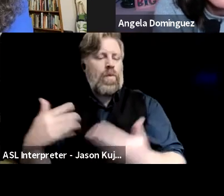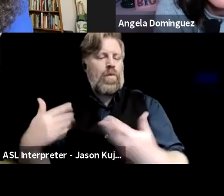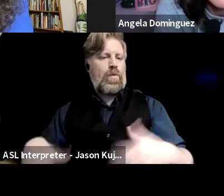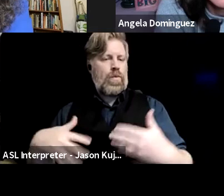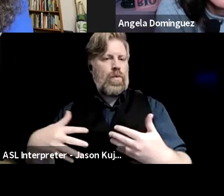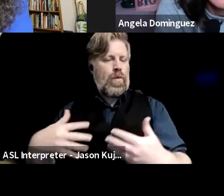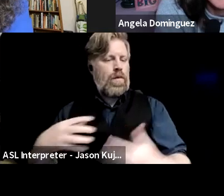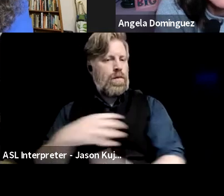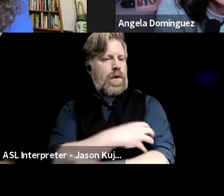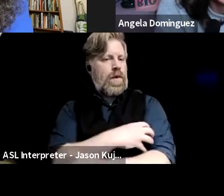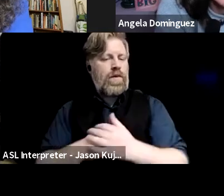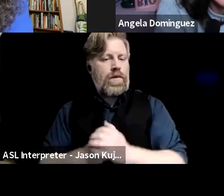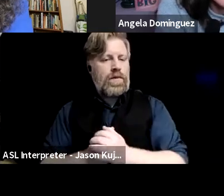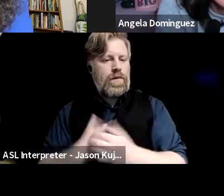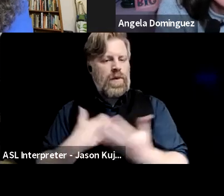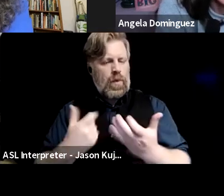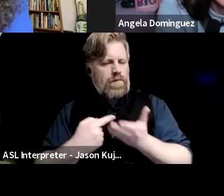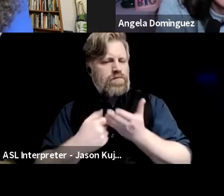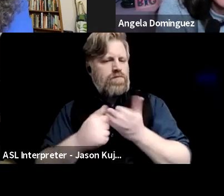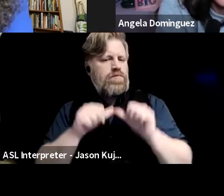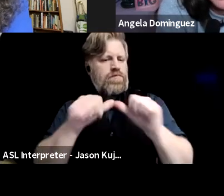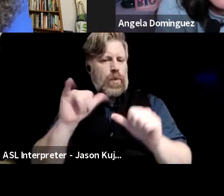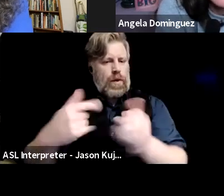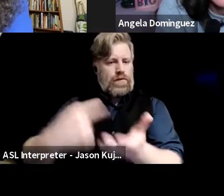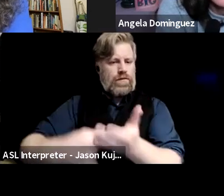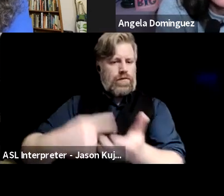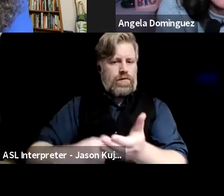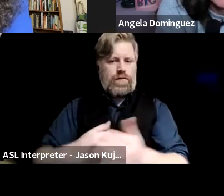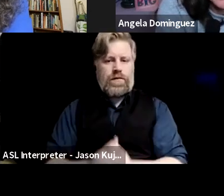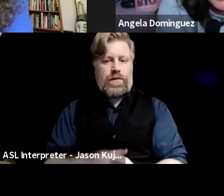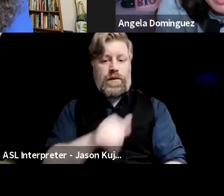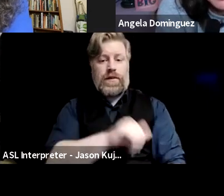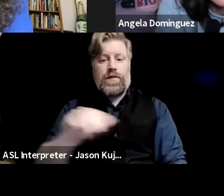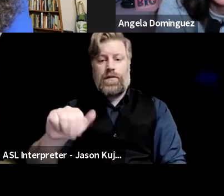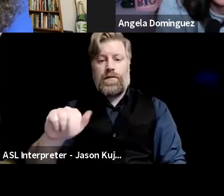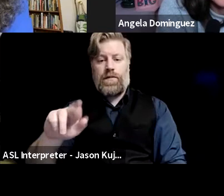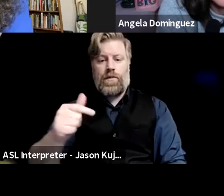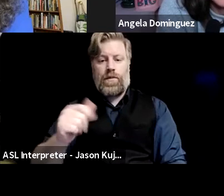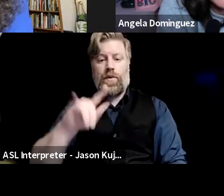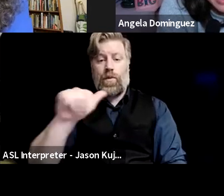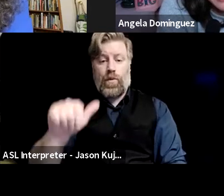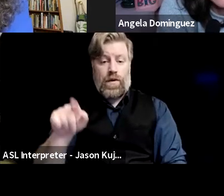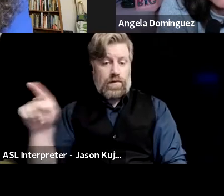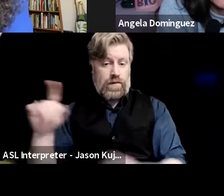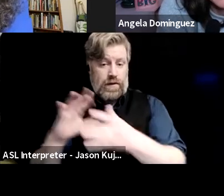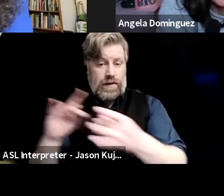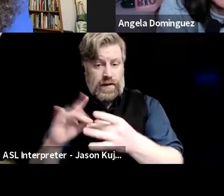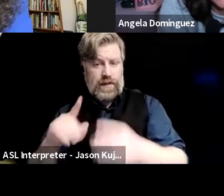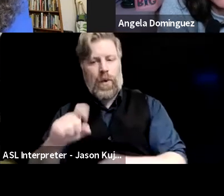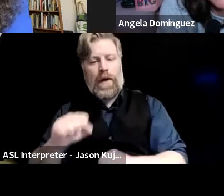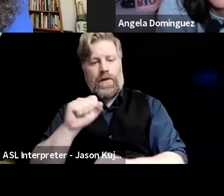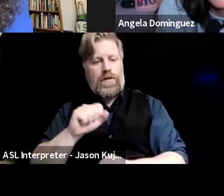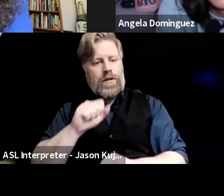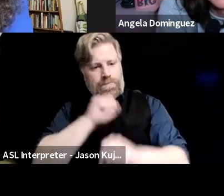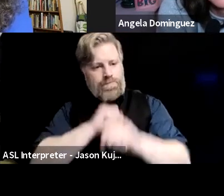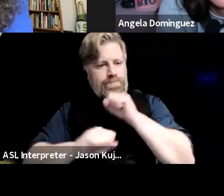dialogue and, um, exposing and like Margarita was saying perseverance, because the more that we say it, the more that we'll be